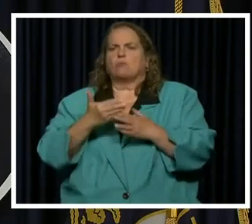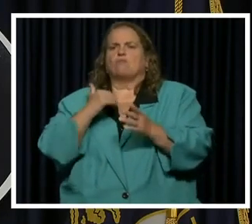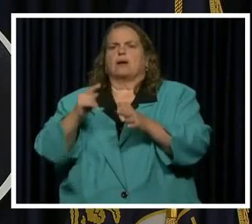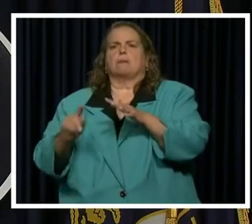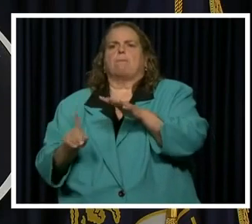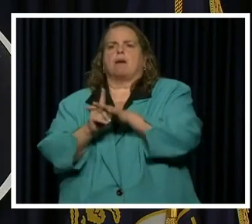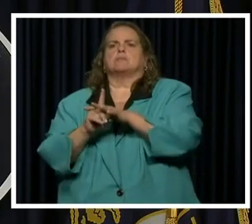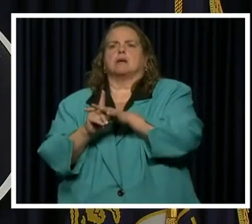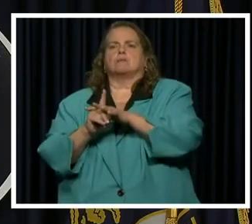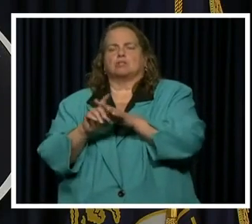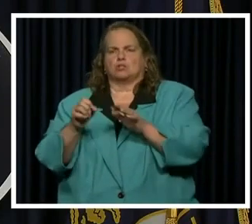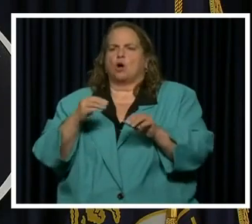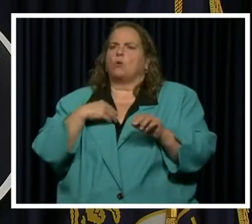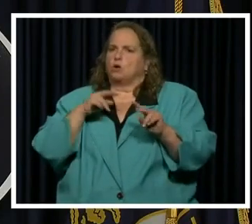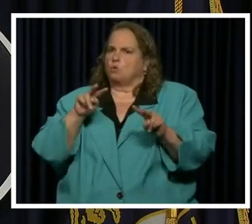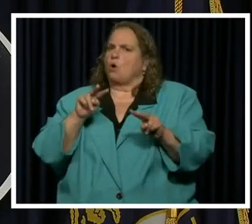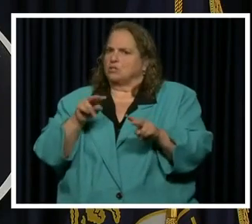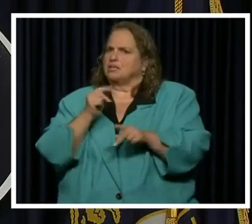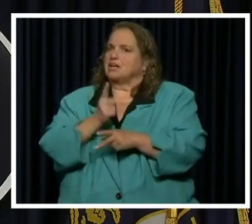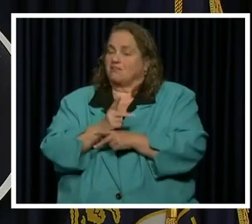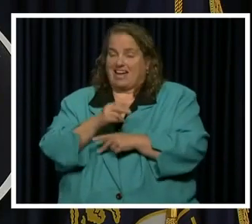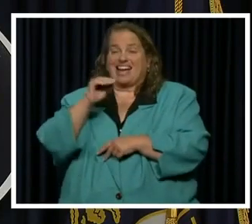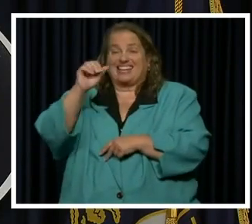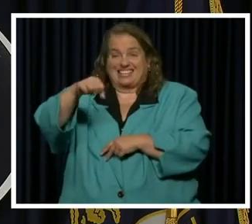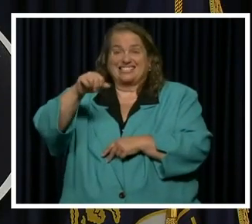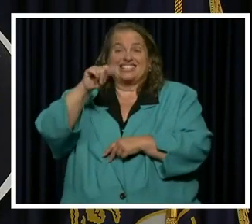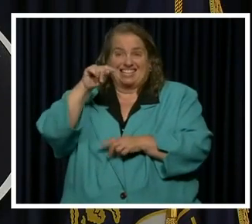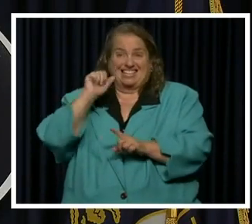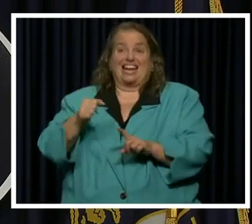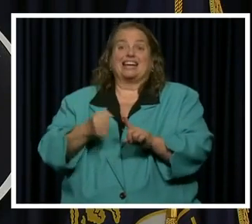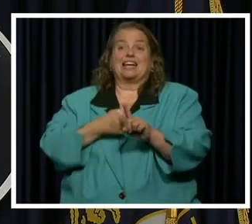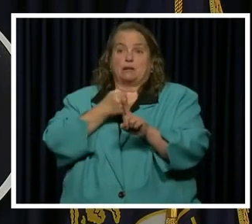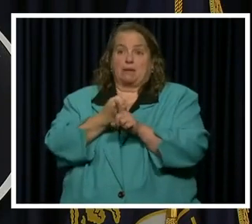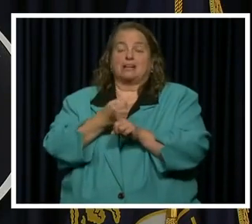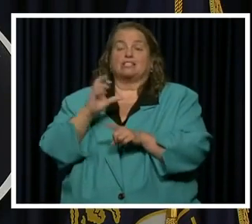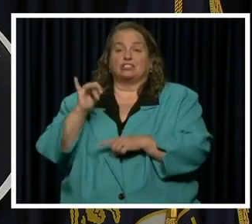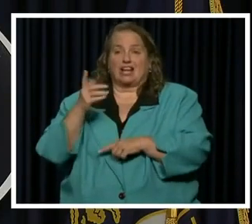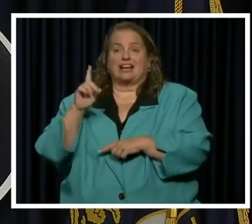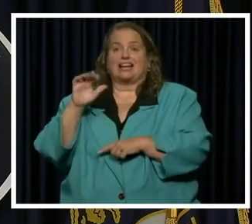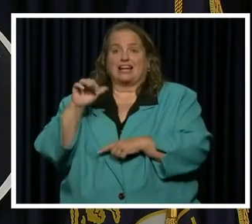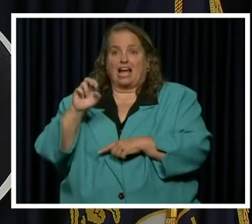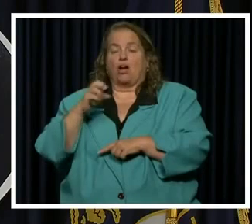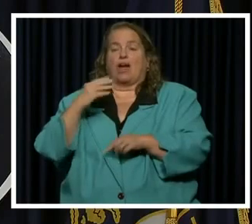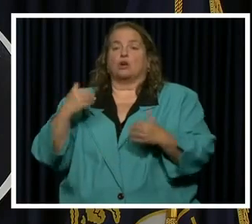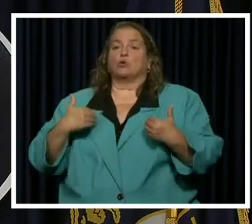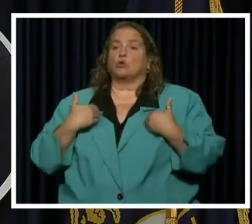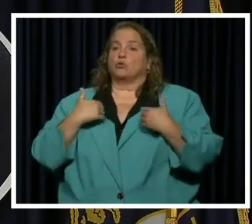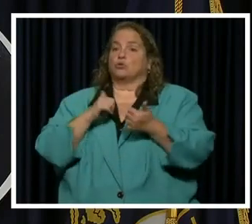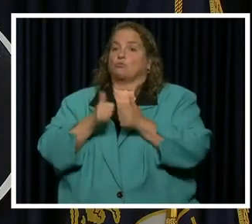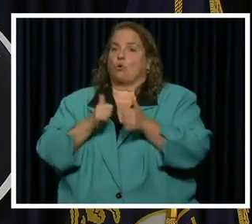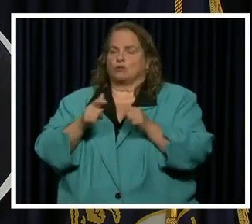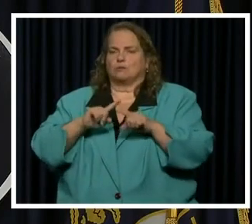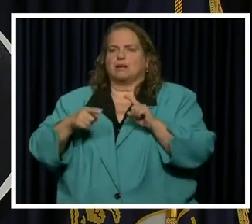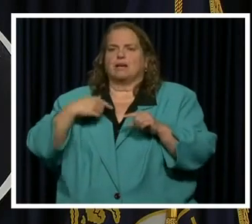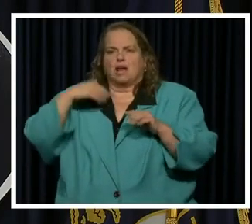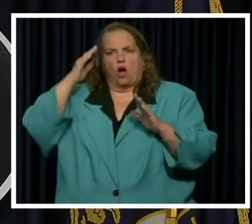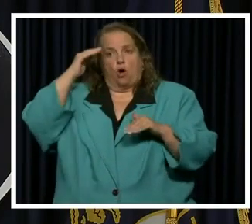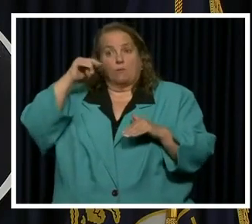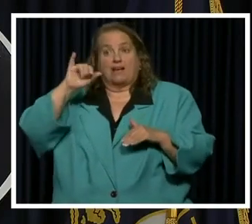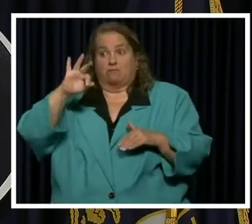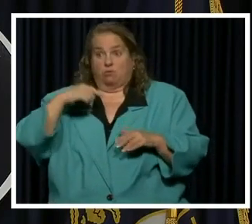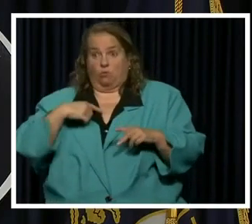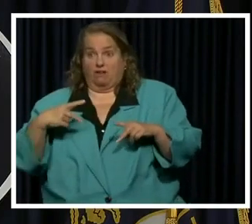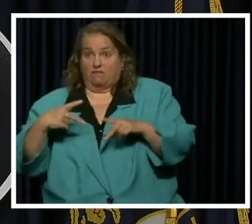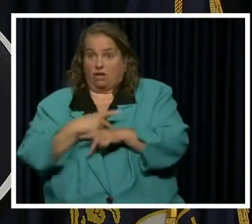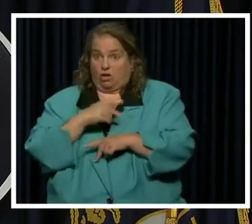carefully. And yes, it could very much impact, um, care and youth sports. But I hope everyone would want that if